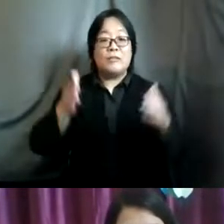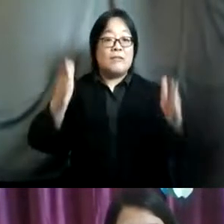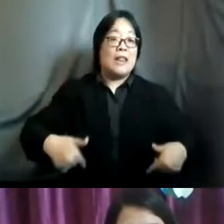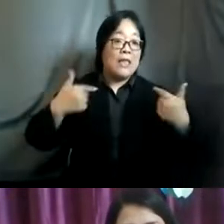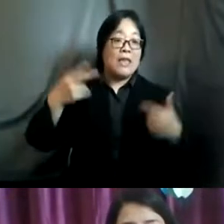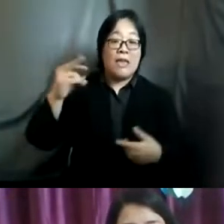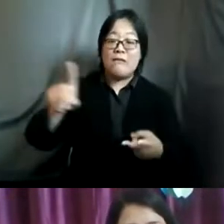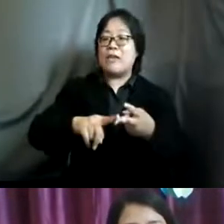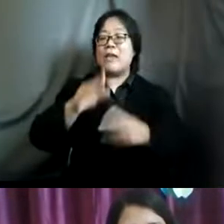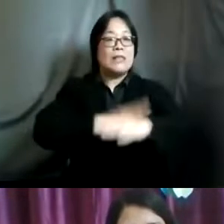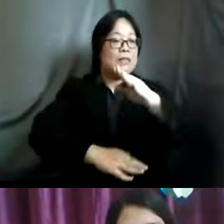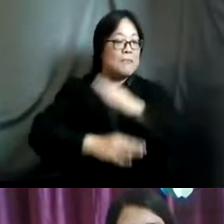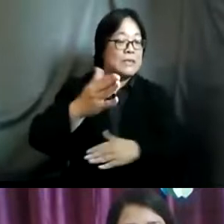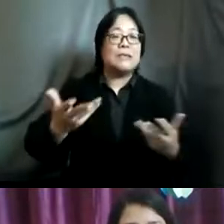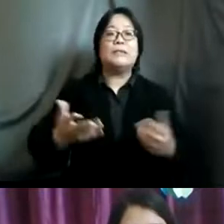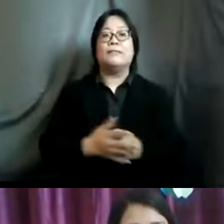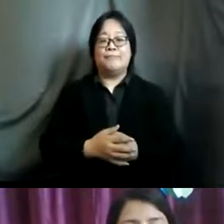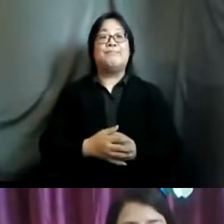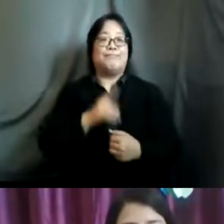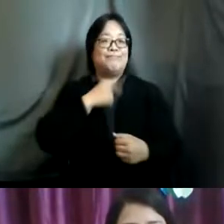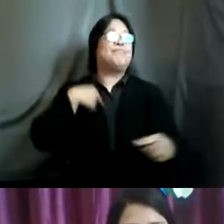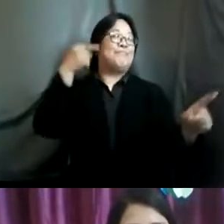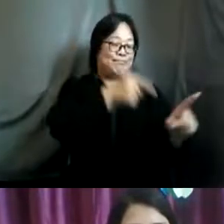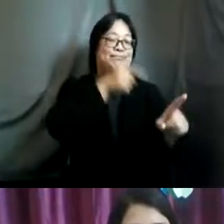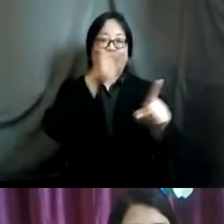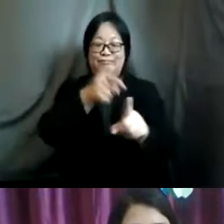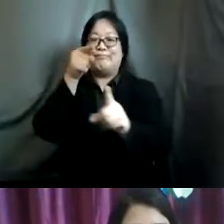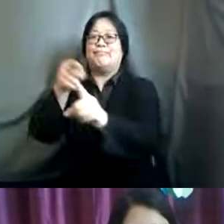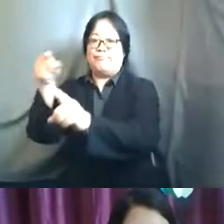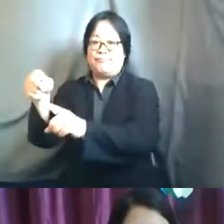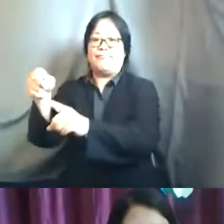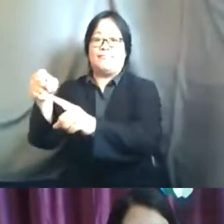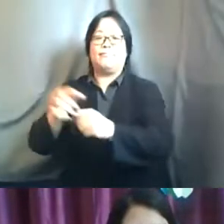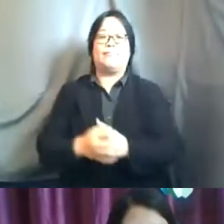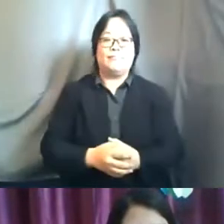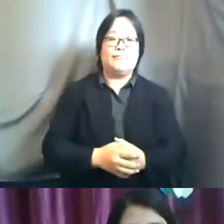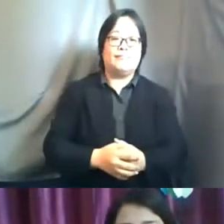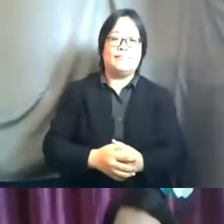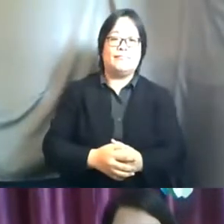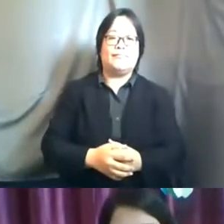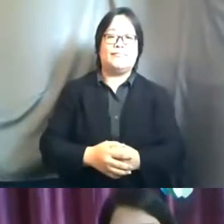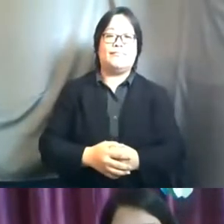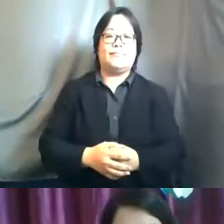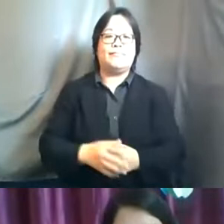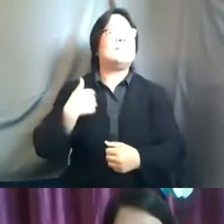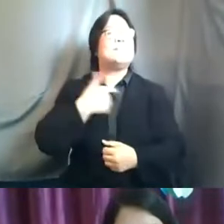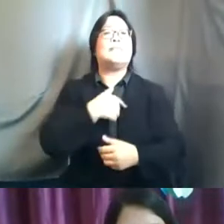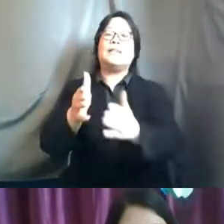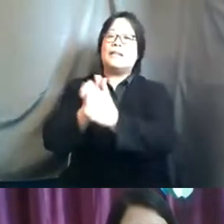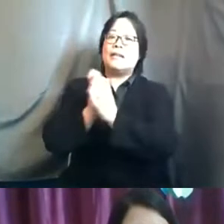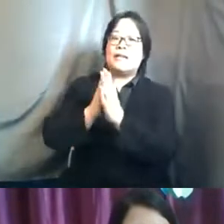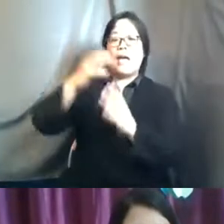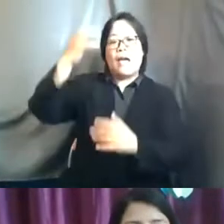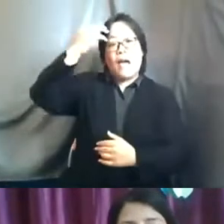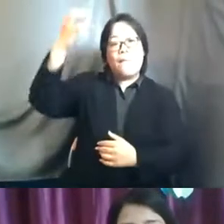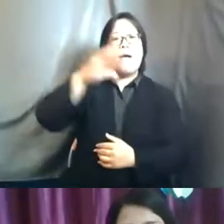disability and yeah we have been addressing everyone and we um just we are requesting to government and we